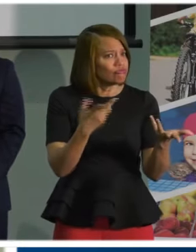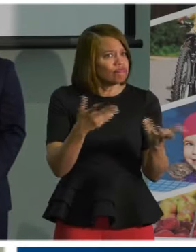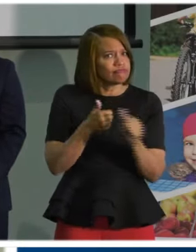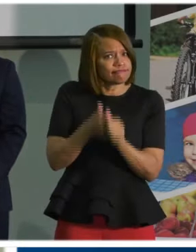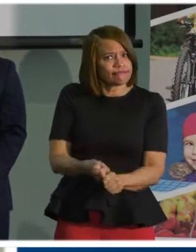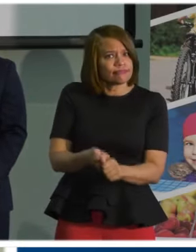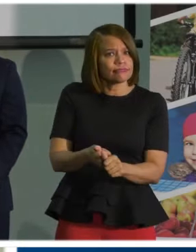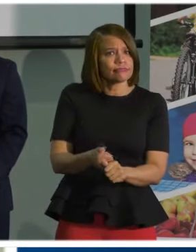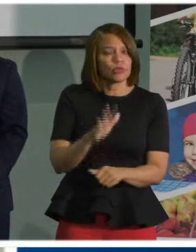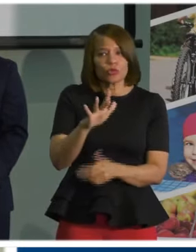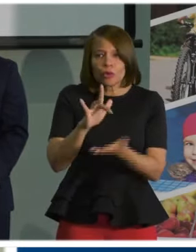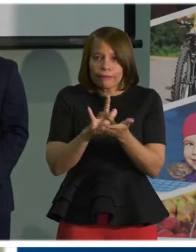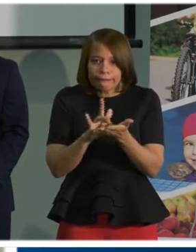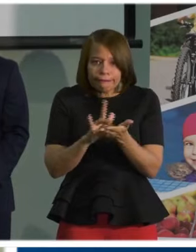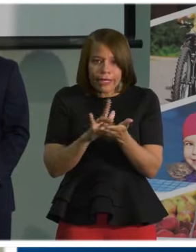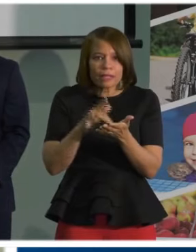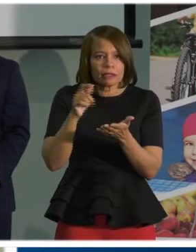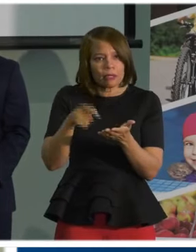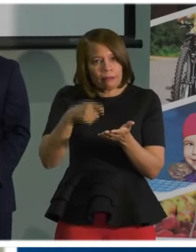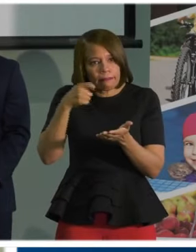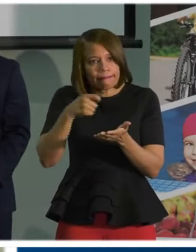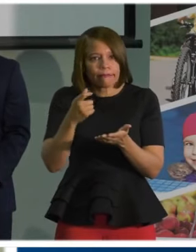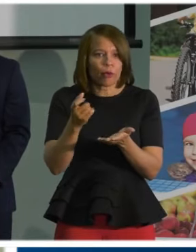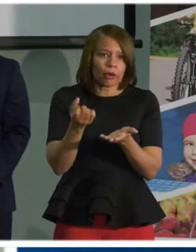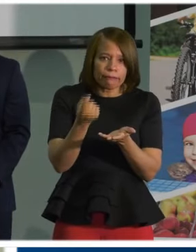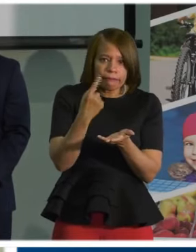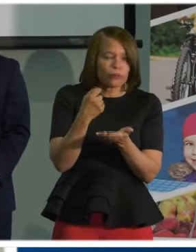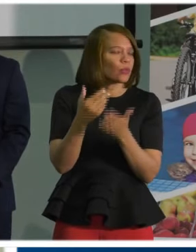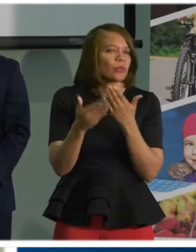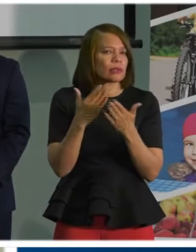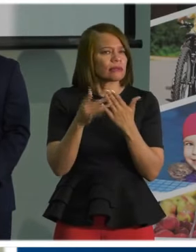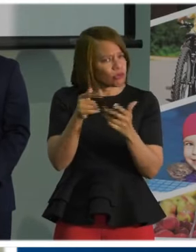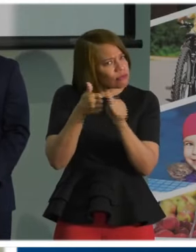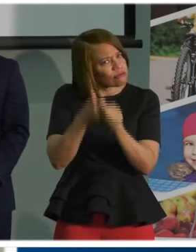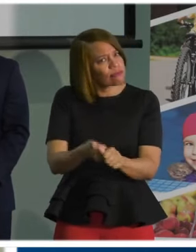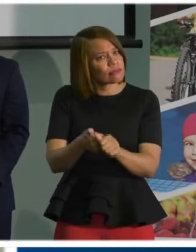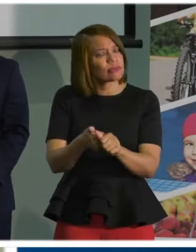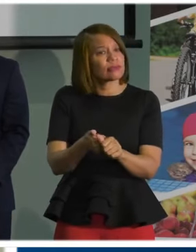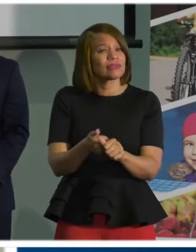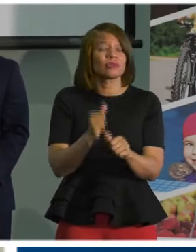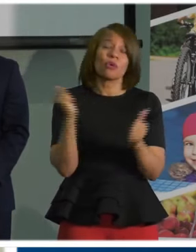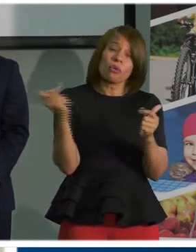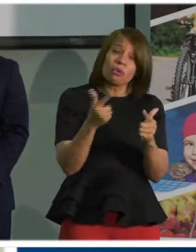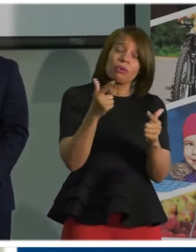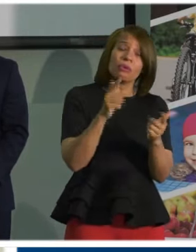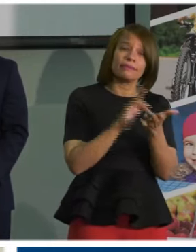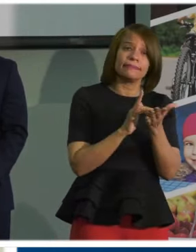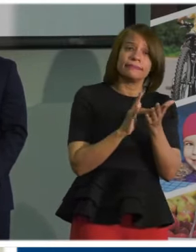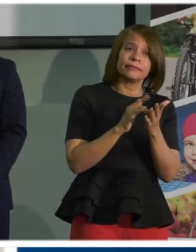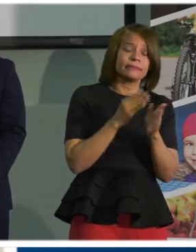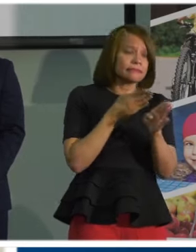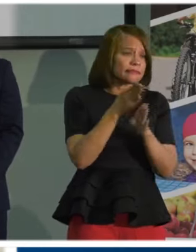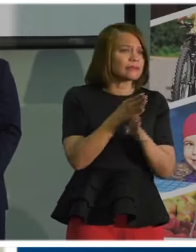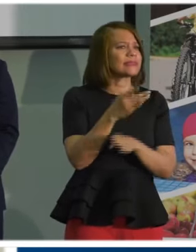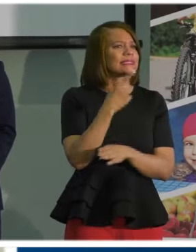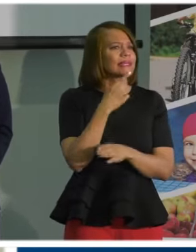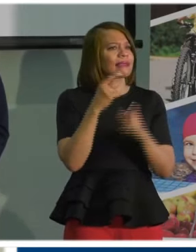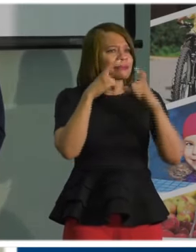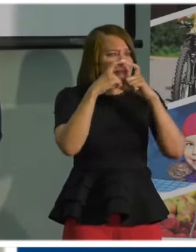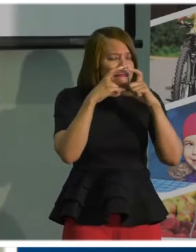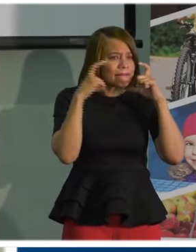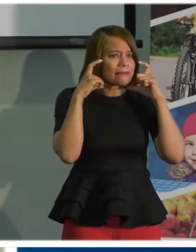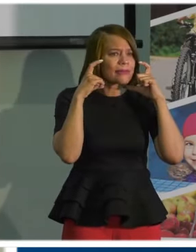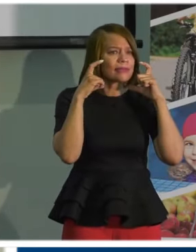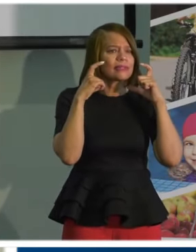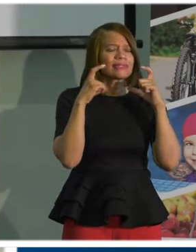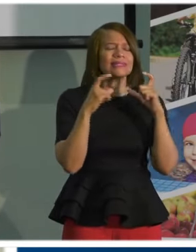your medicine, you follow the doctor's orders, and all of our medical professionals are telling us that wearing this mask is